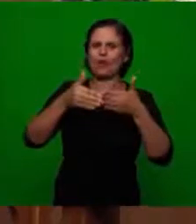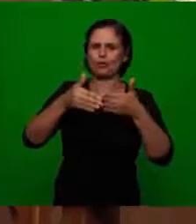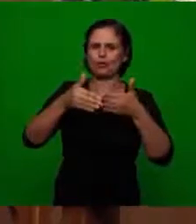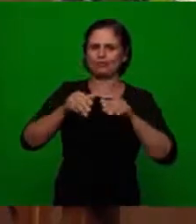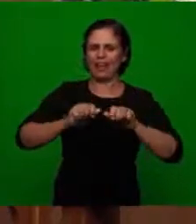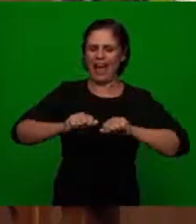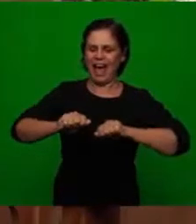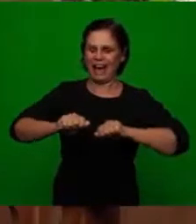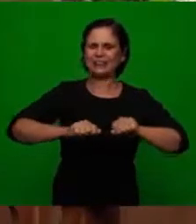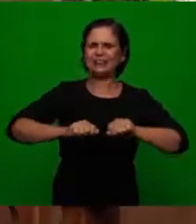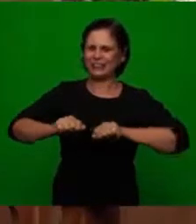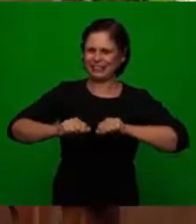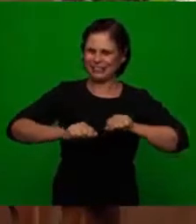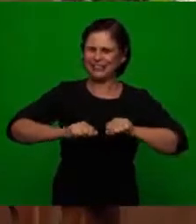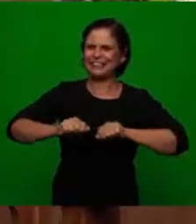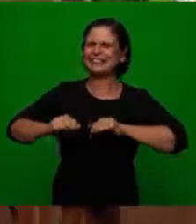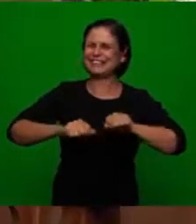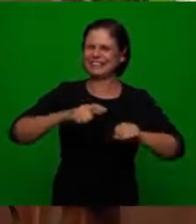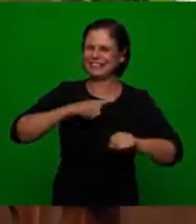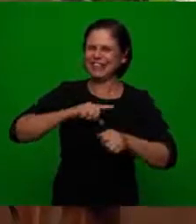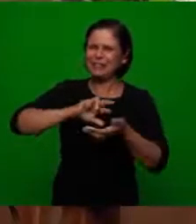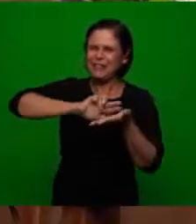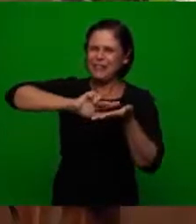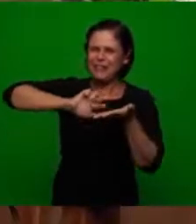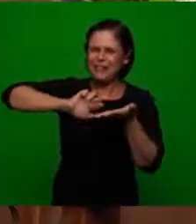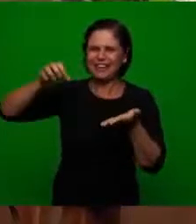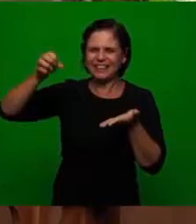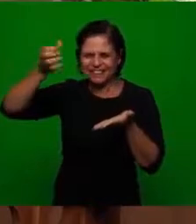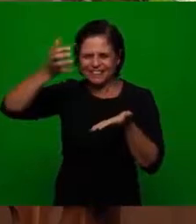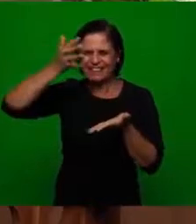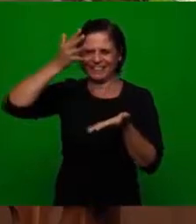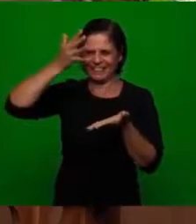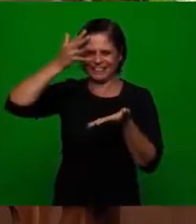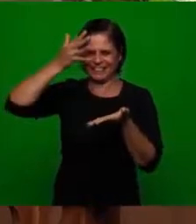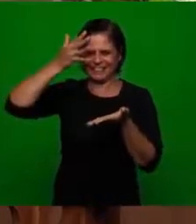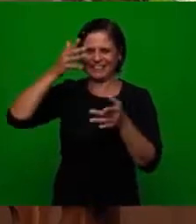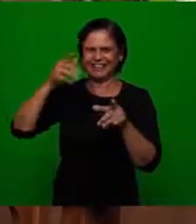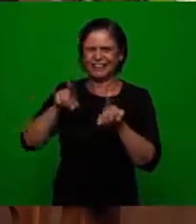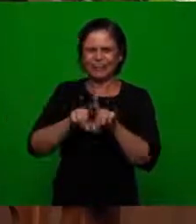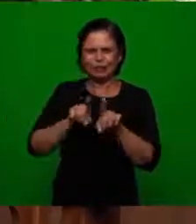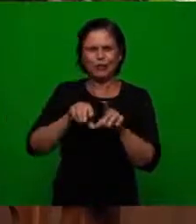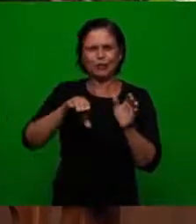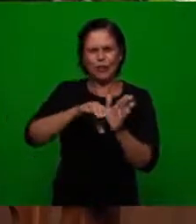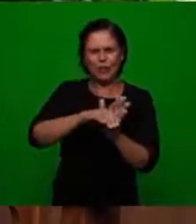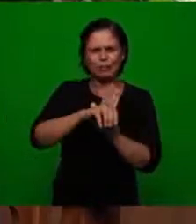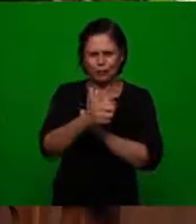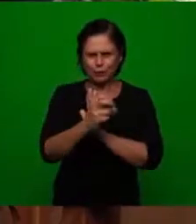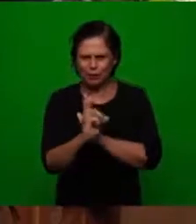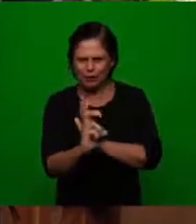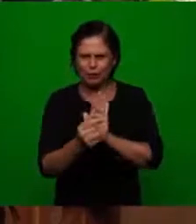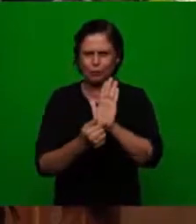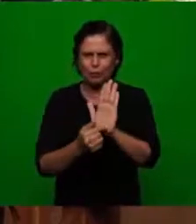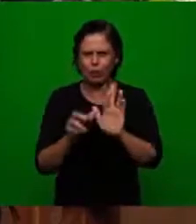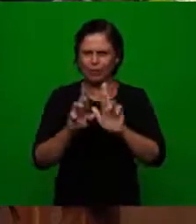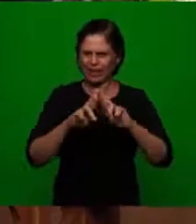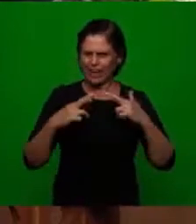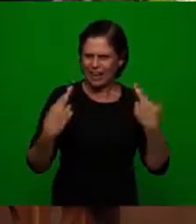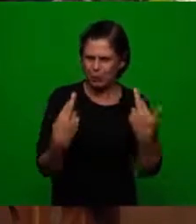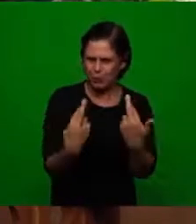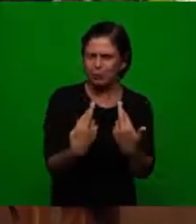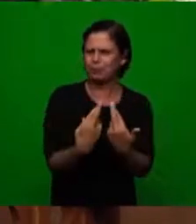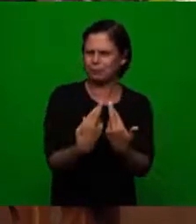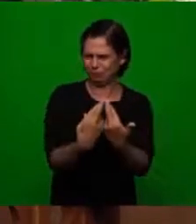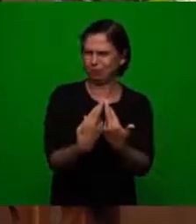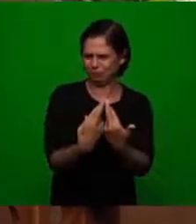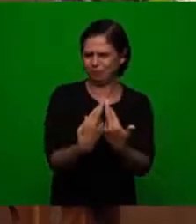book of Acts of the Apostles as we will be able to see including in the meeting in chapter 15 of Acts